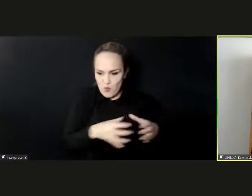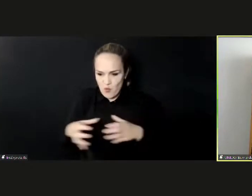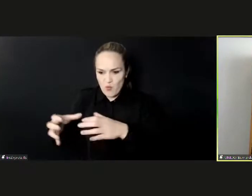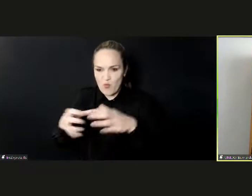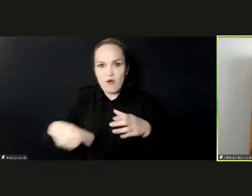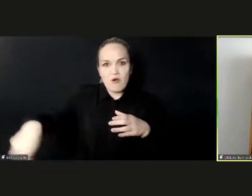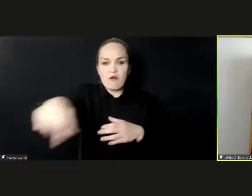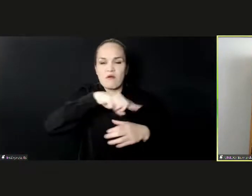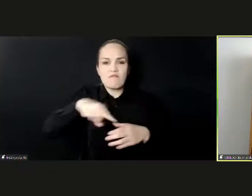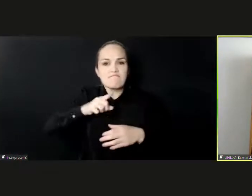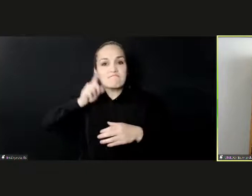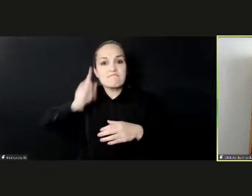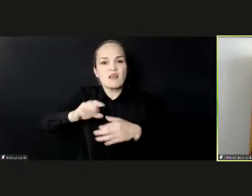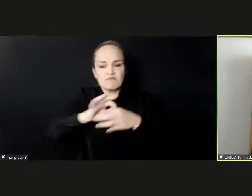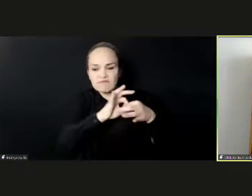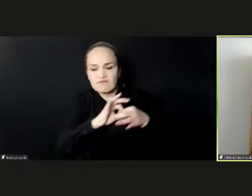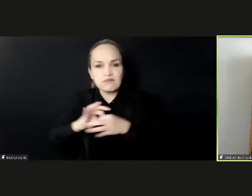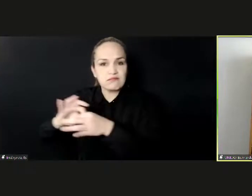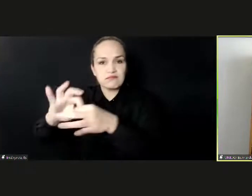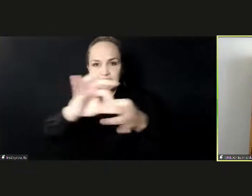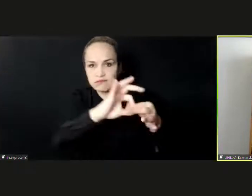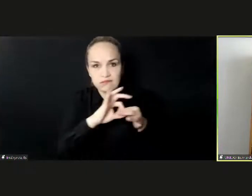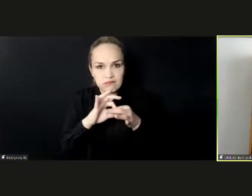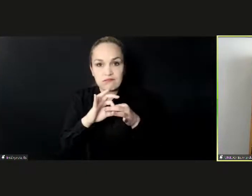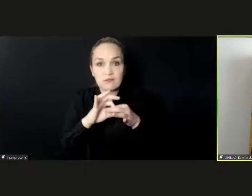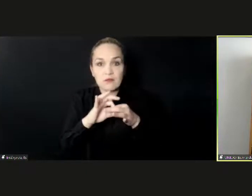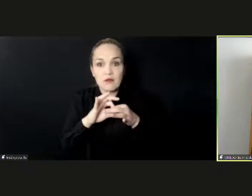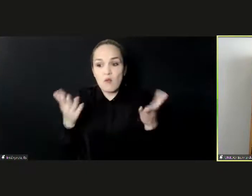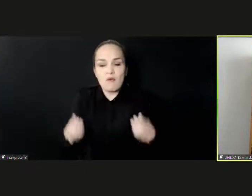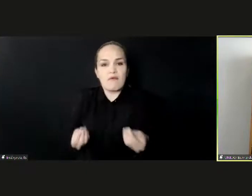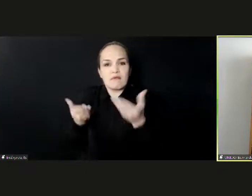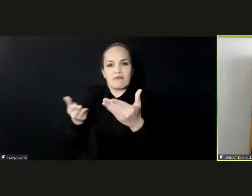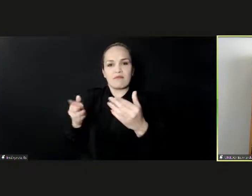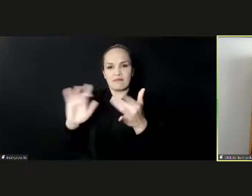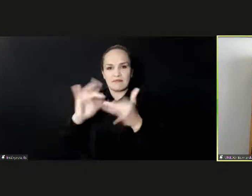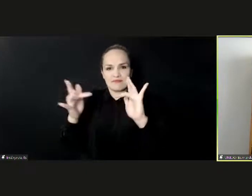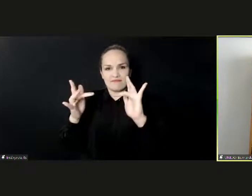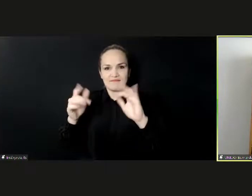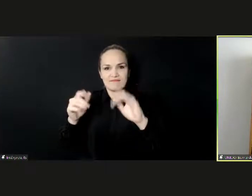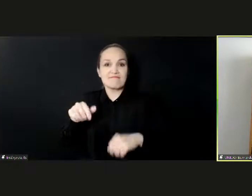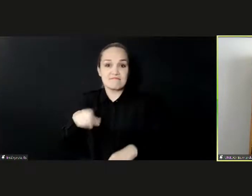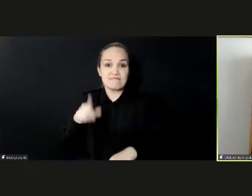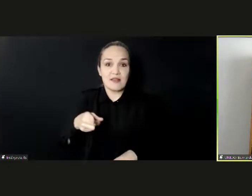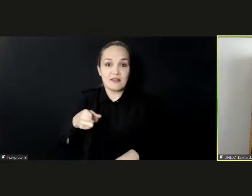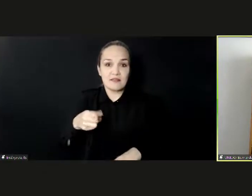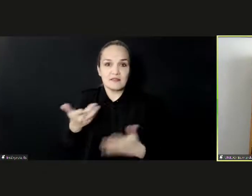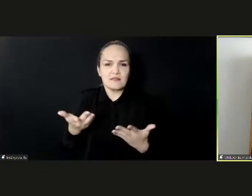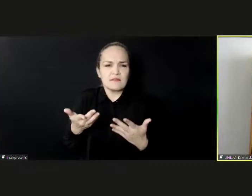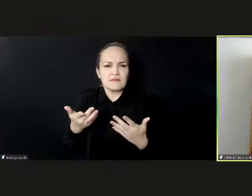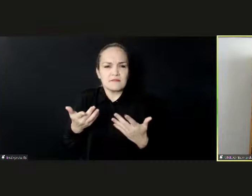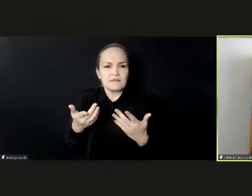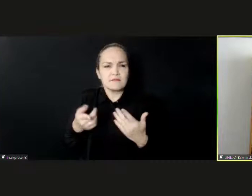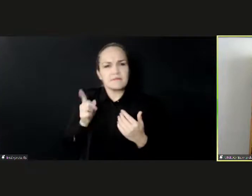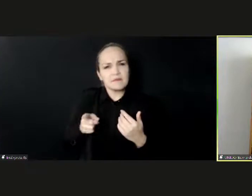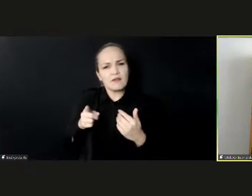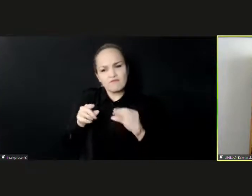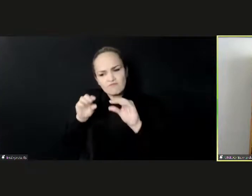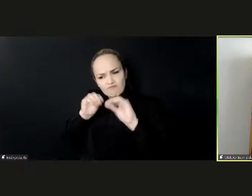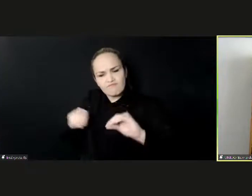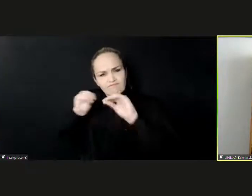connectivity, and we must build the human resources. We must build these digital skills, particularly